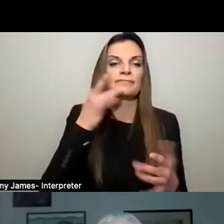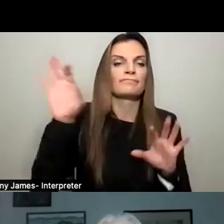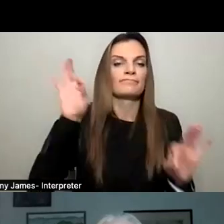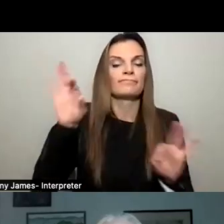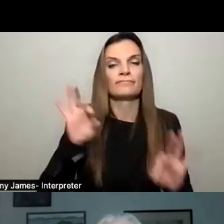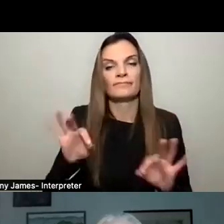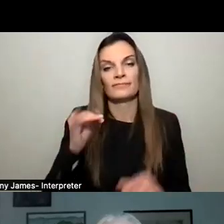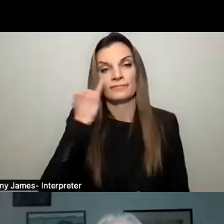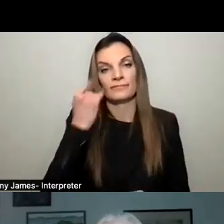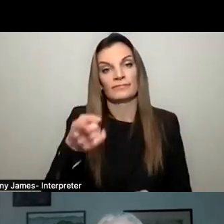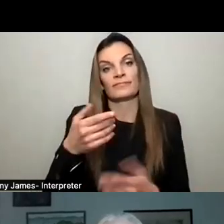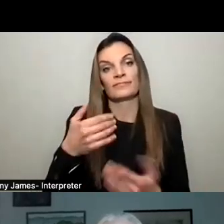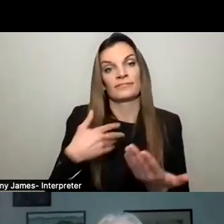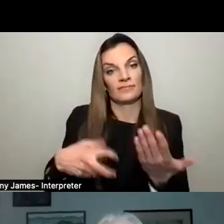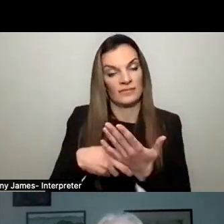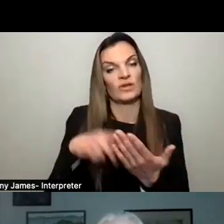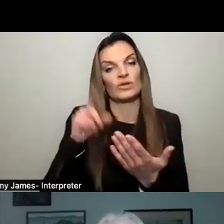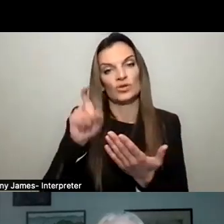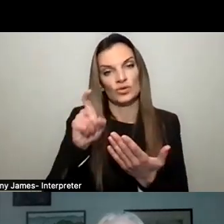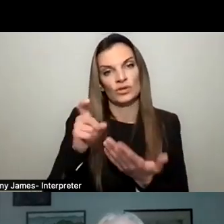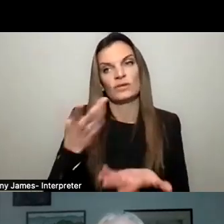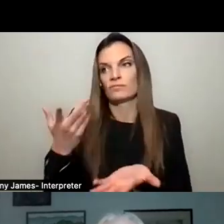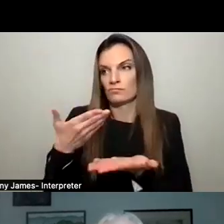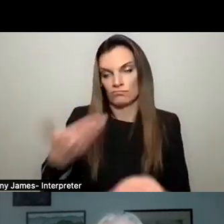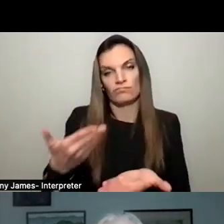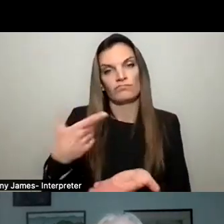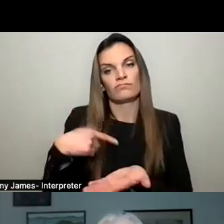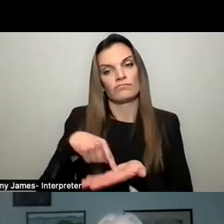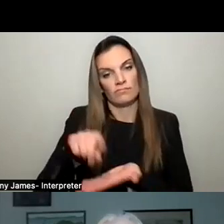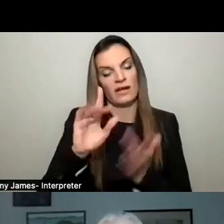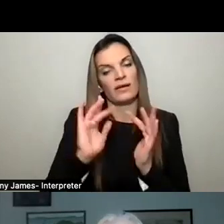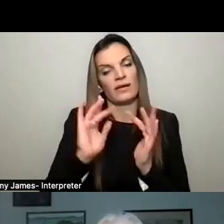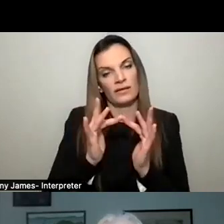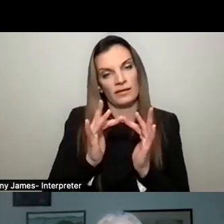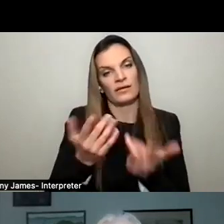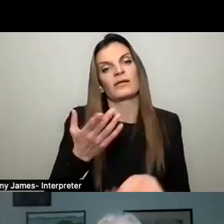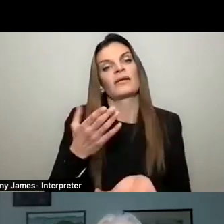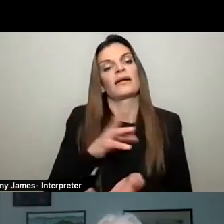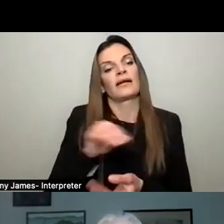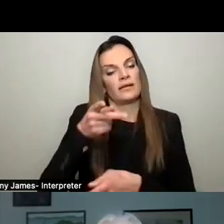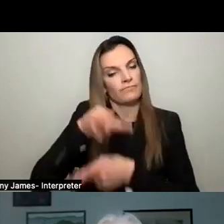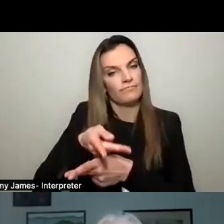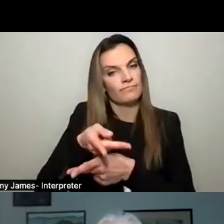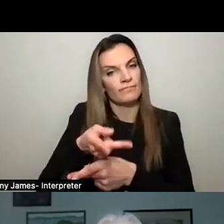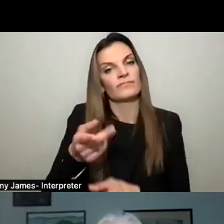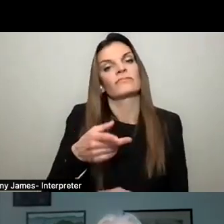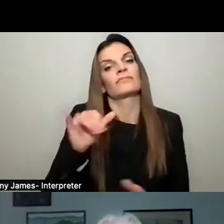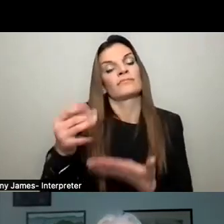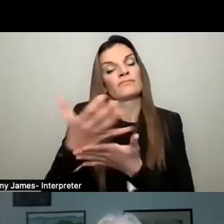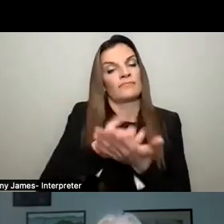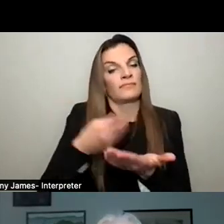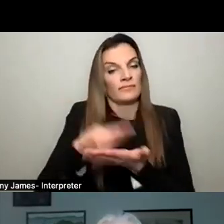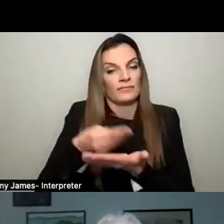we have tickets, they should be collected. They should be easy to pay online and enforced and make sure that we take that revenue and